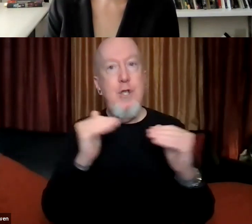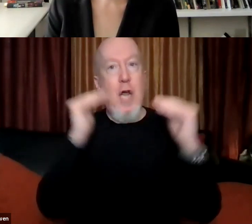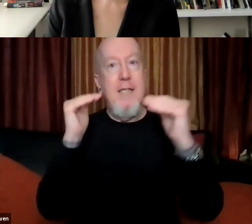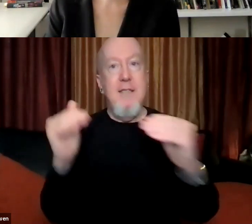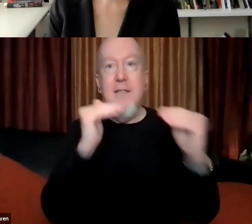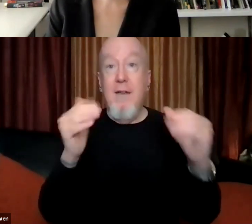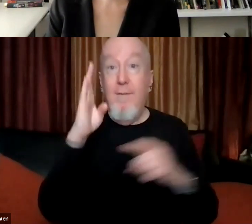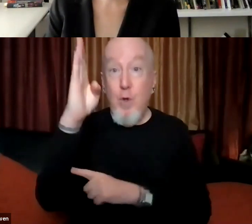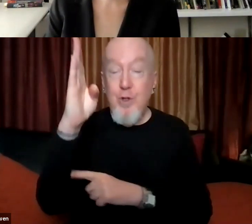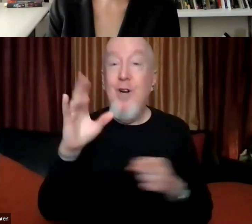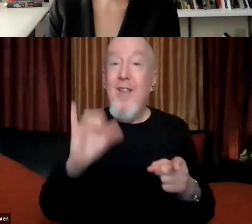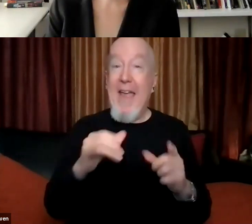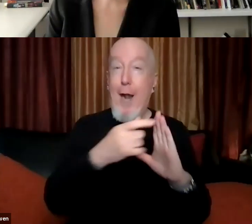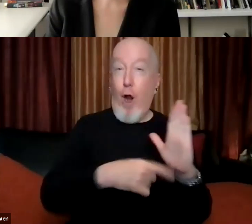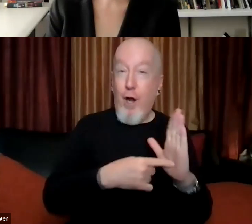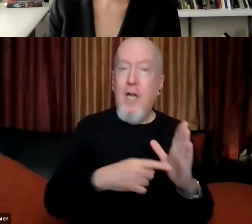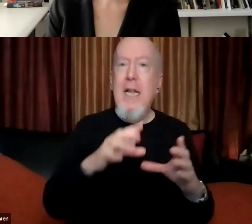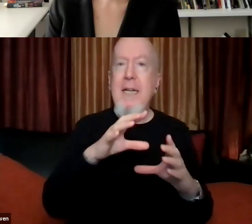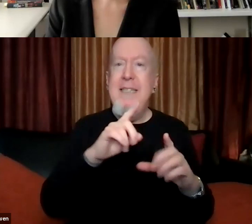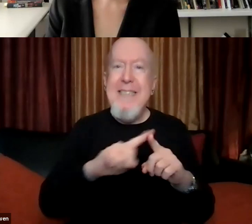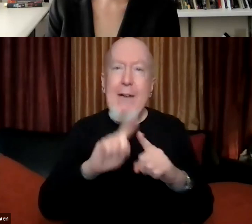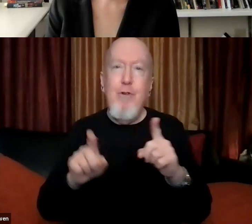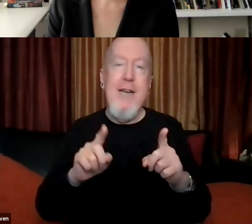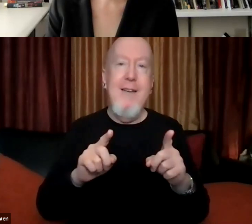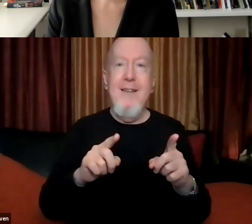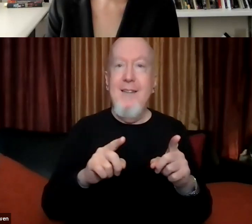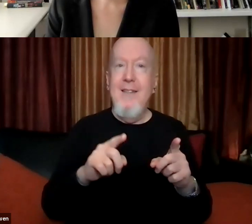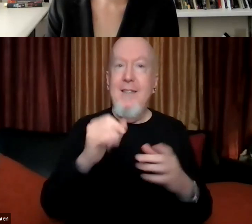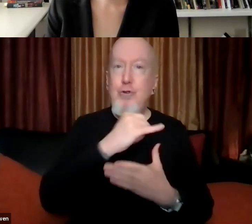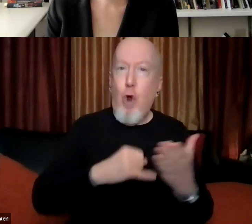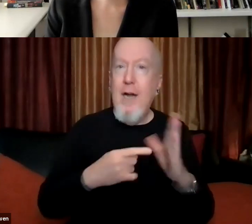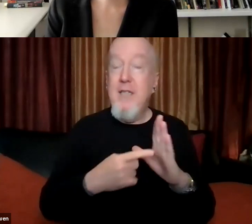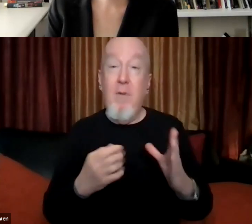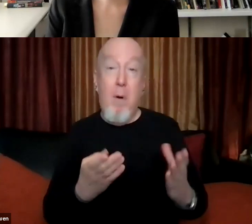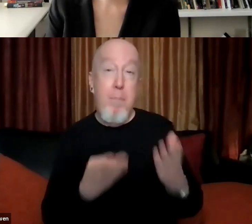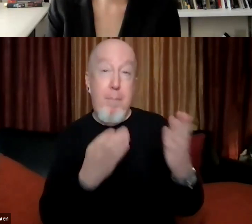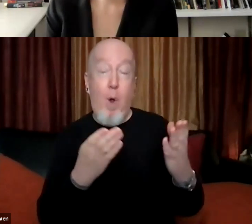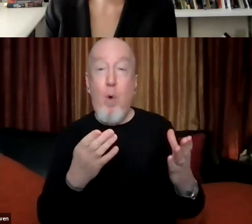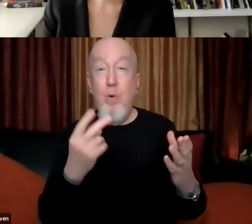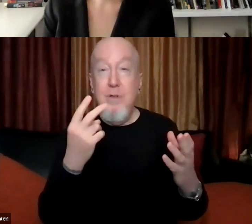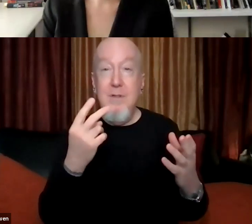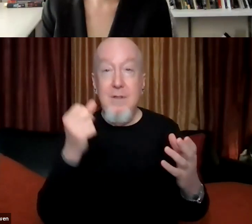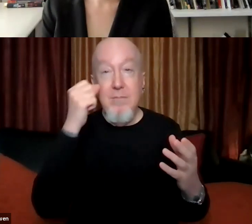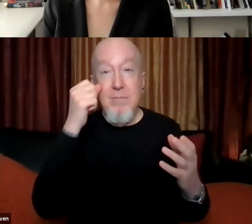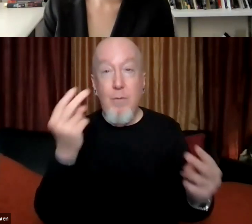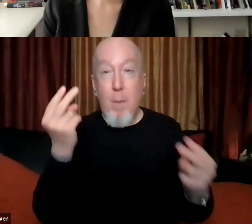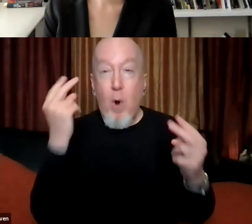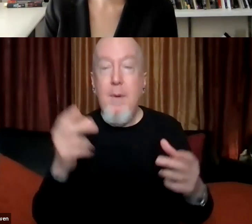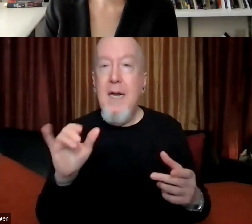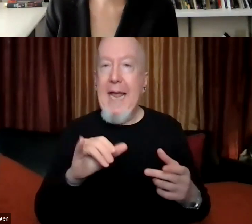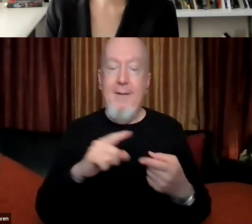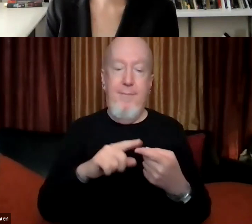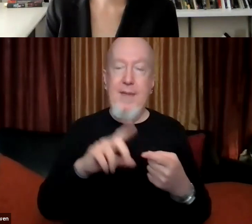included renditions of these proposed memorials by different groups, like Decolonize This Place. And